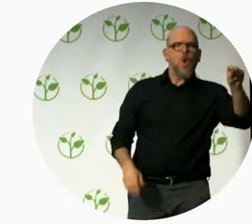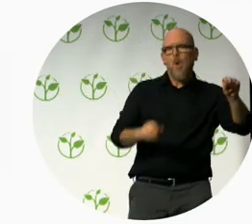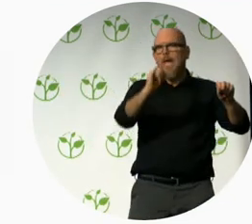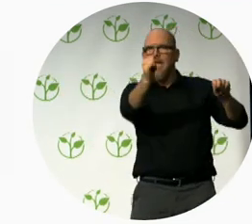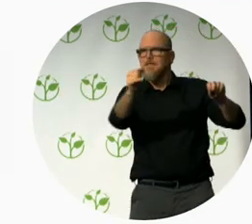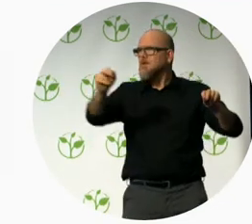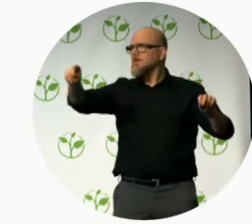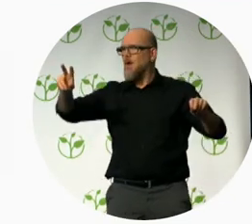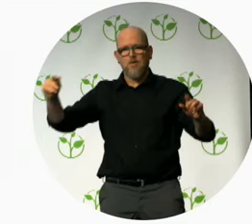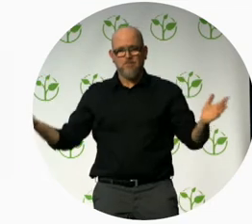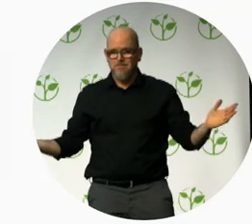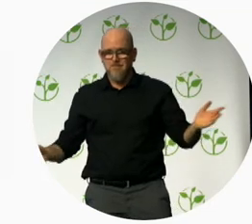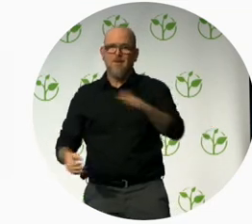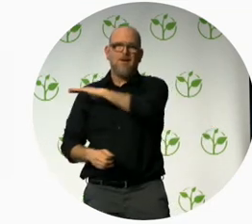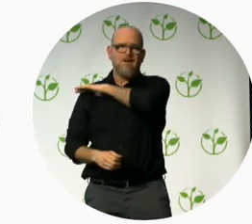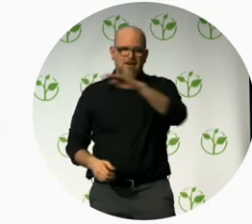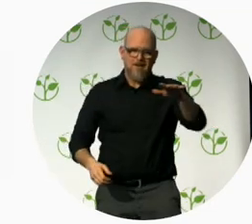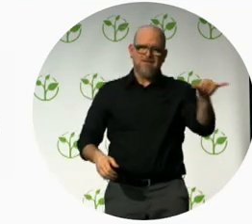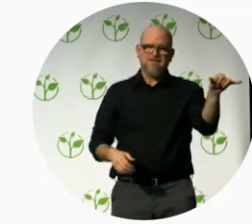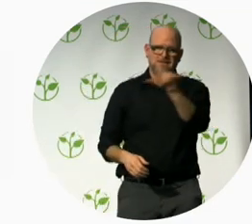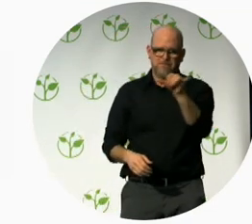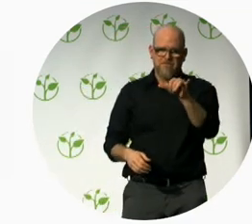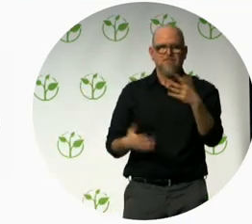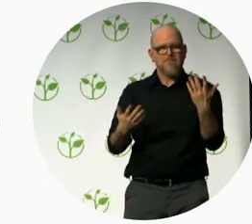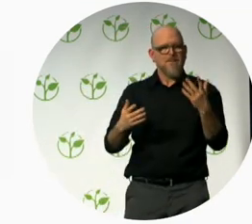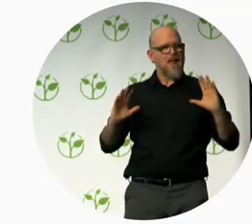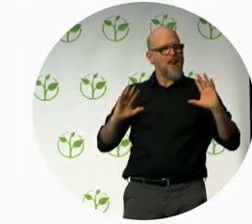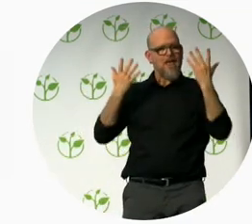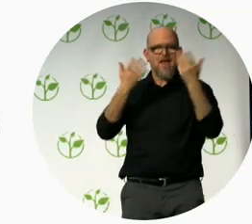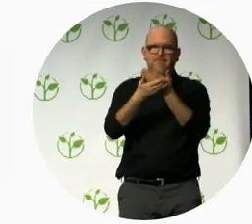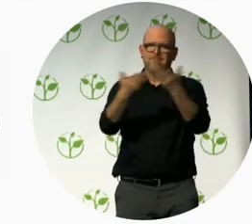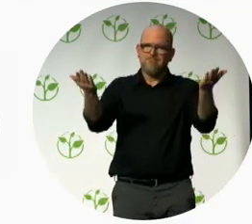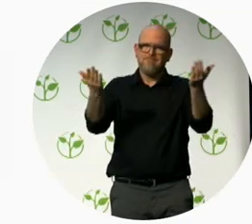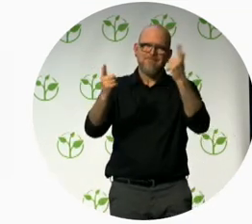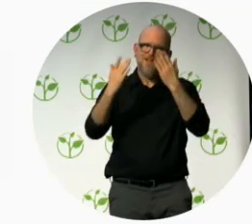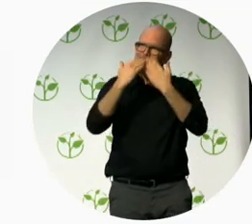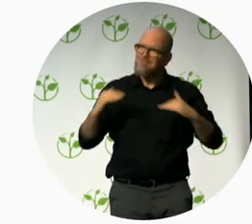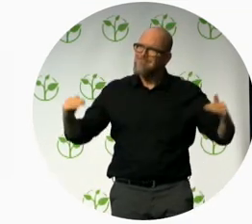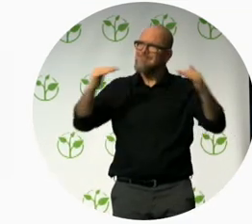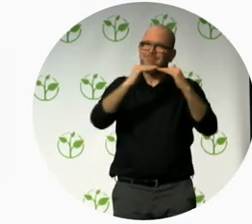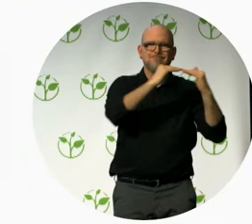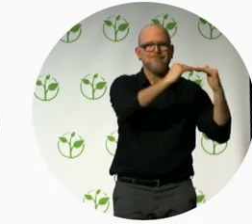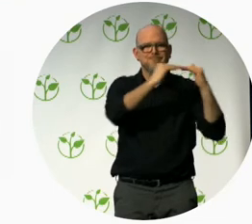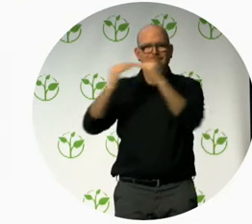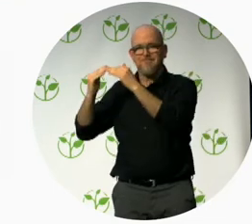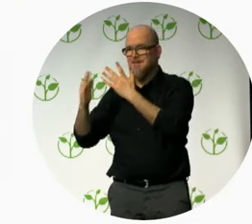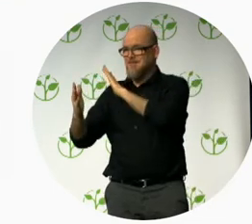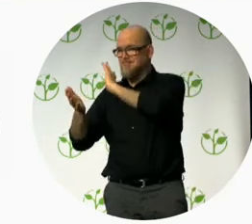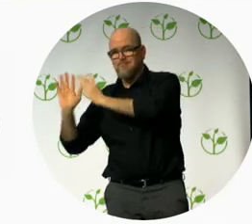and sign the speaking sign and step here.